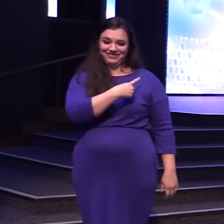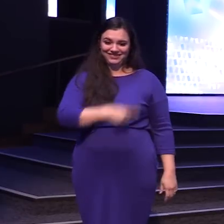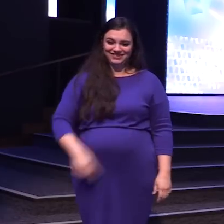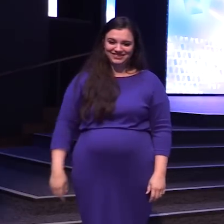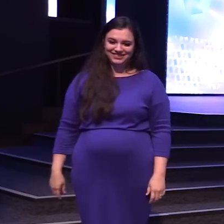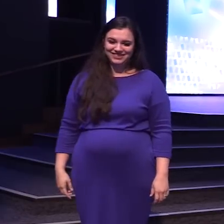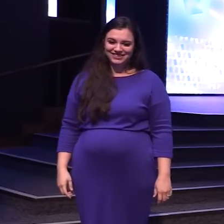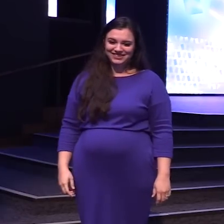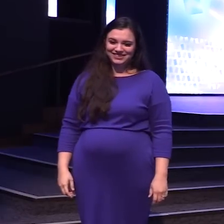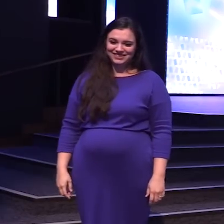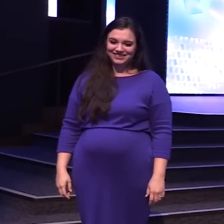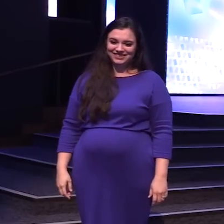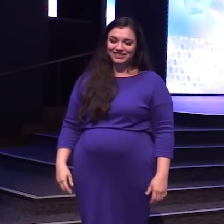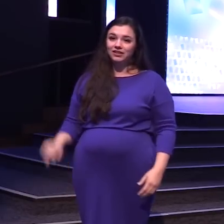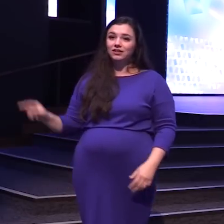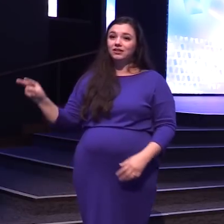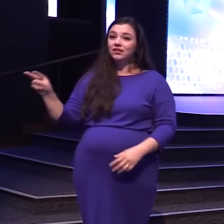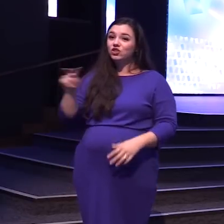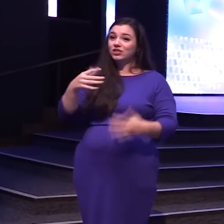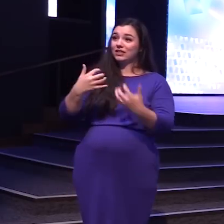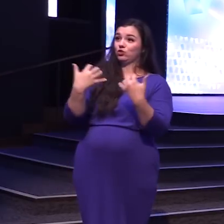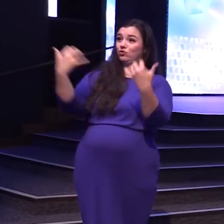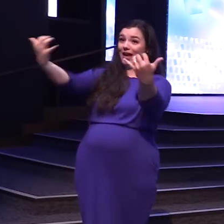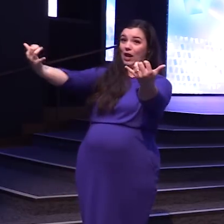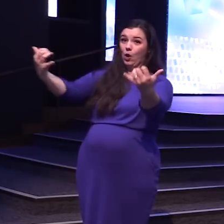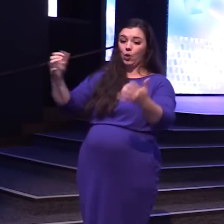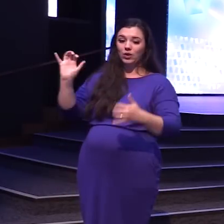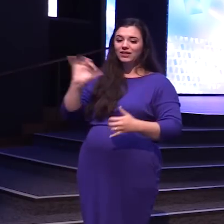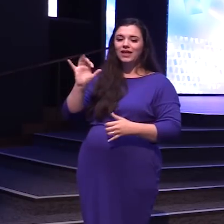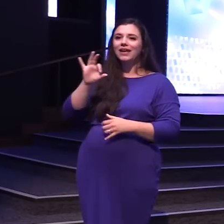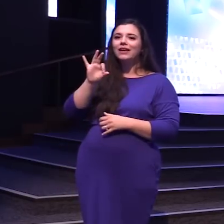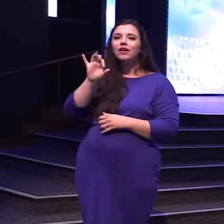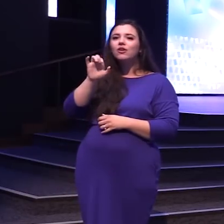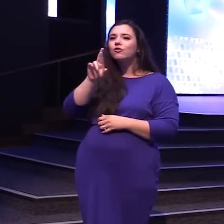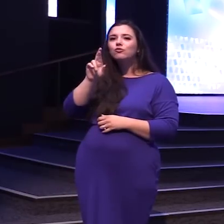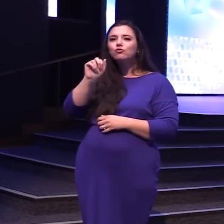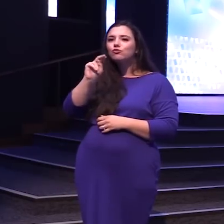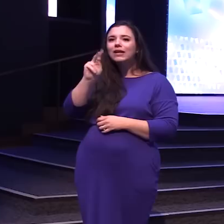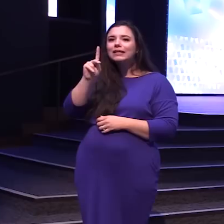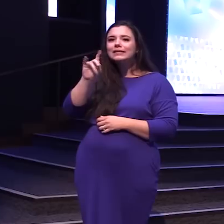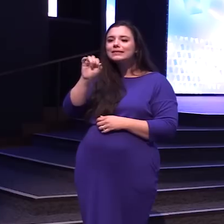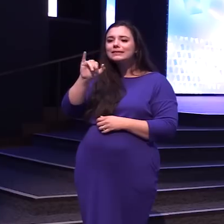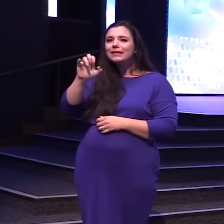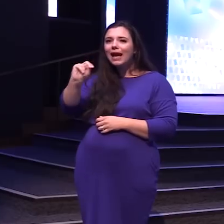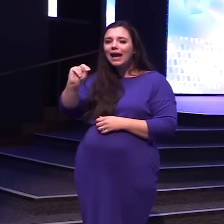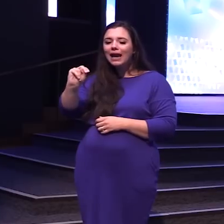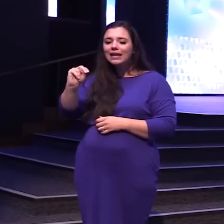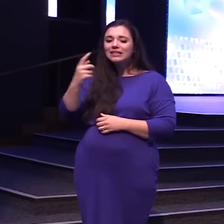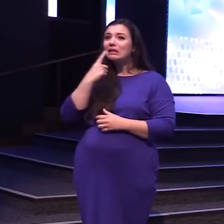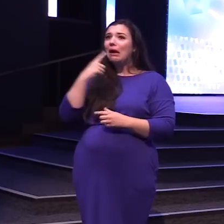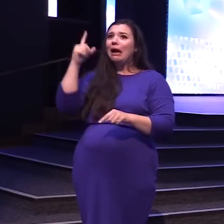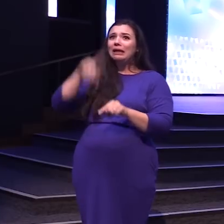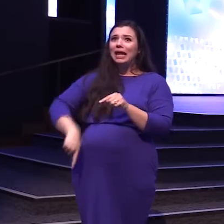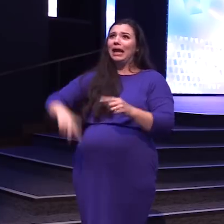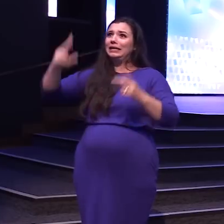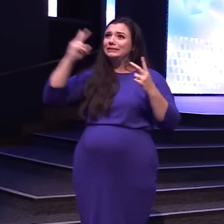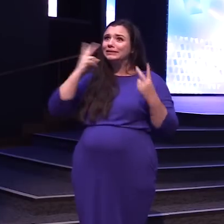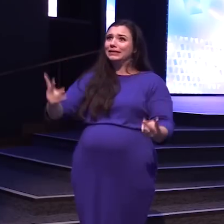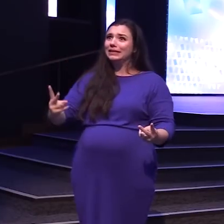And he turns To the crowd Like Frankenstein And he goes I can't see